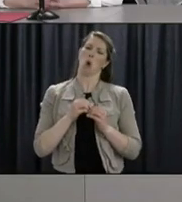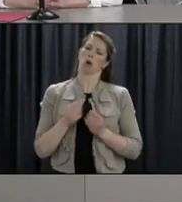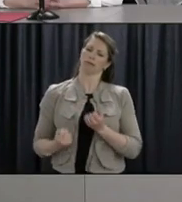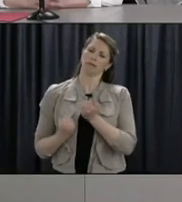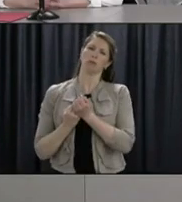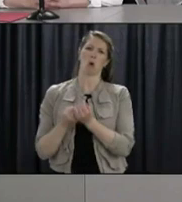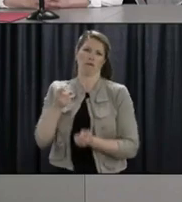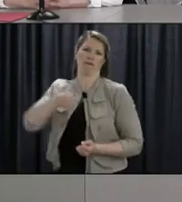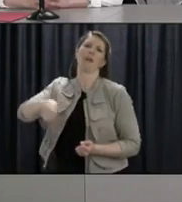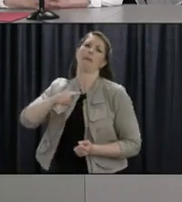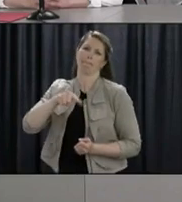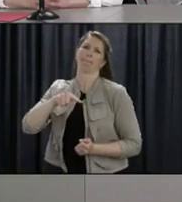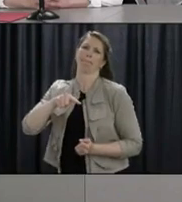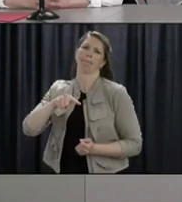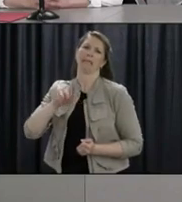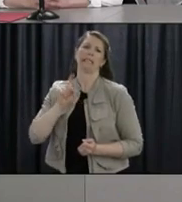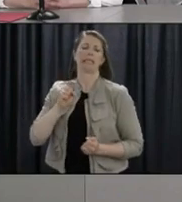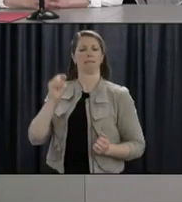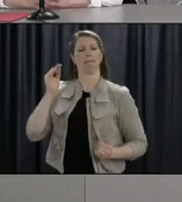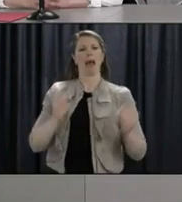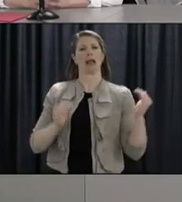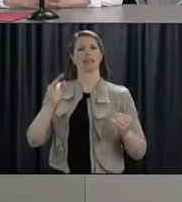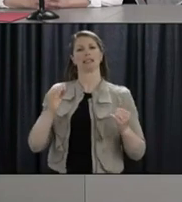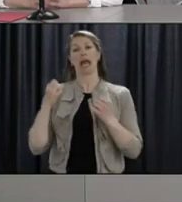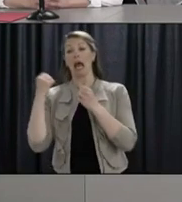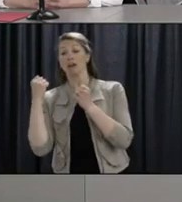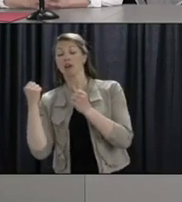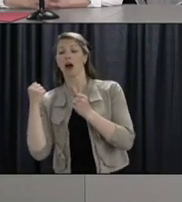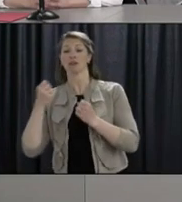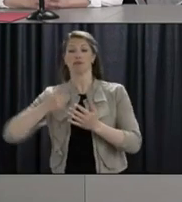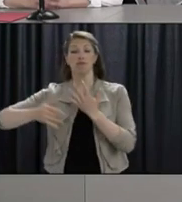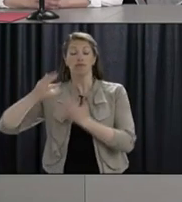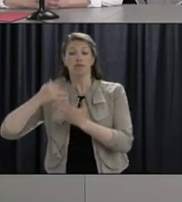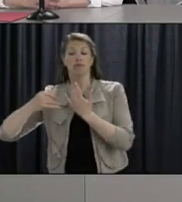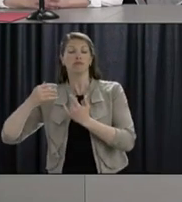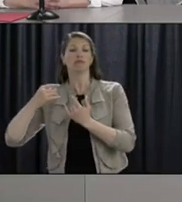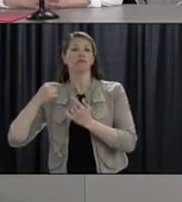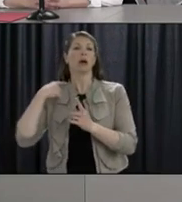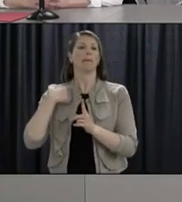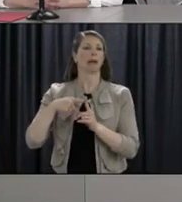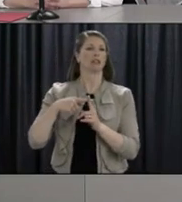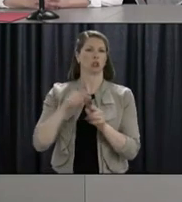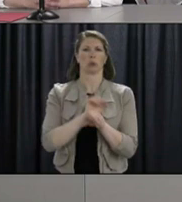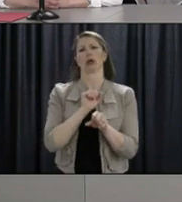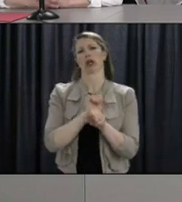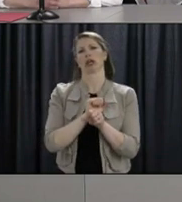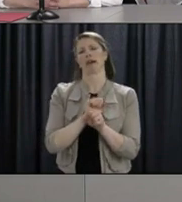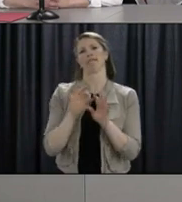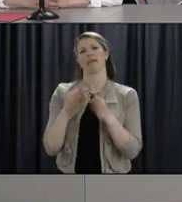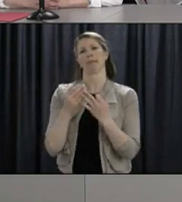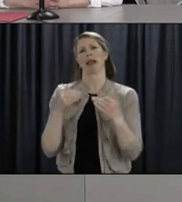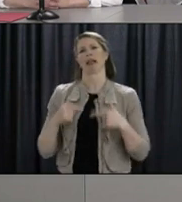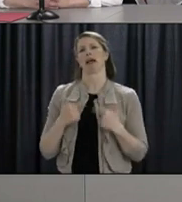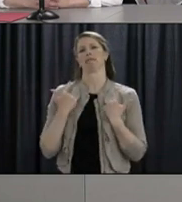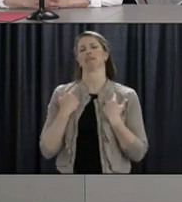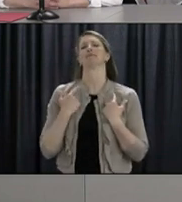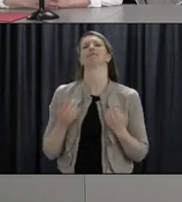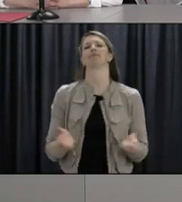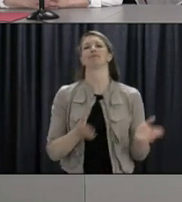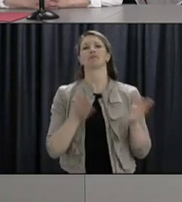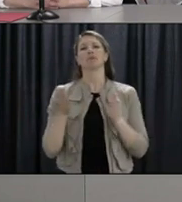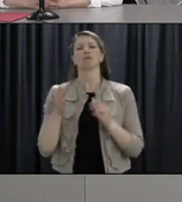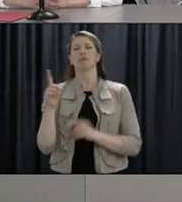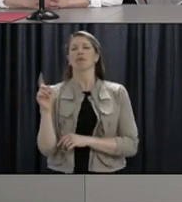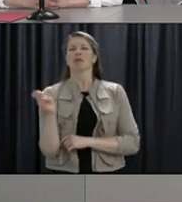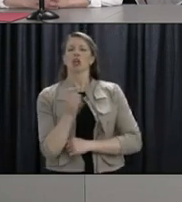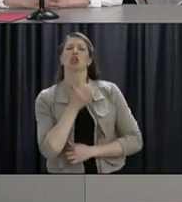And with Alert Level 3 on the way and retail shops opening, what is being recommended to shopping malls when it comes to controlling how many people can be in